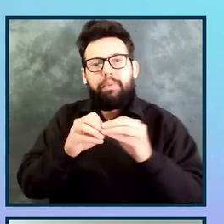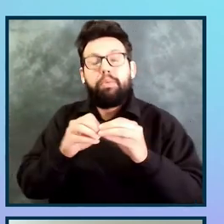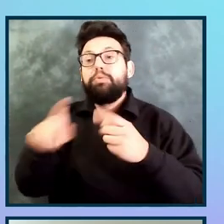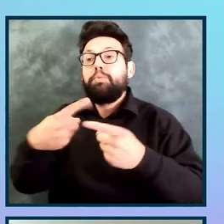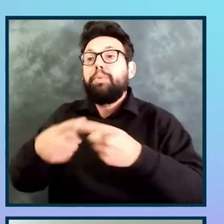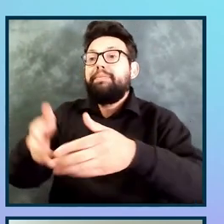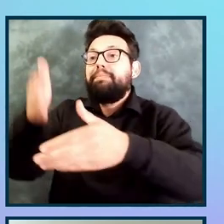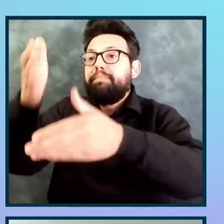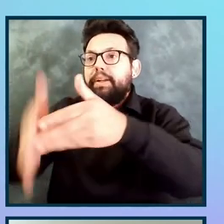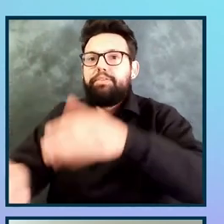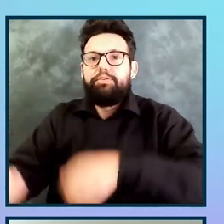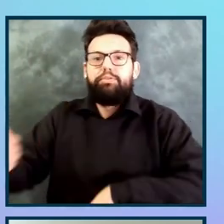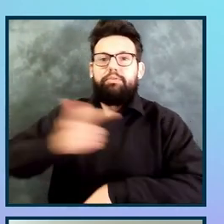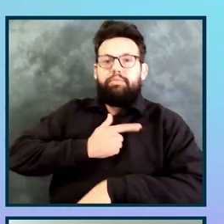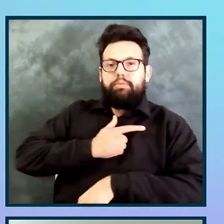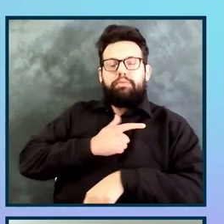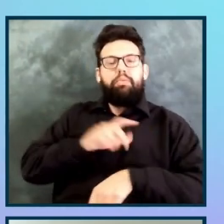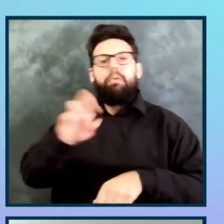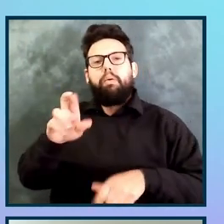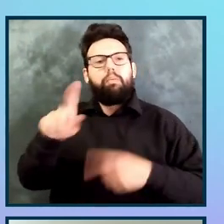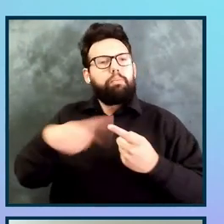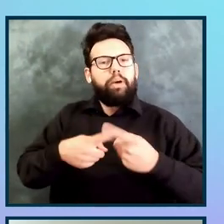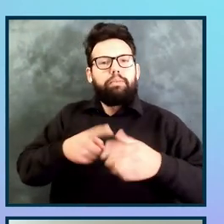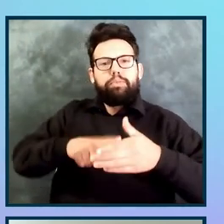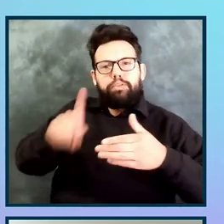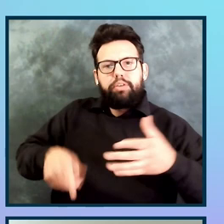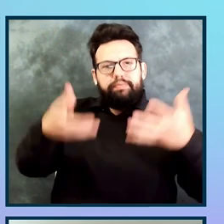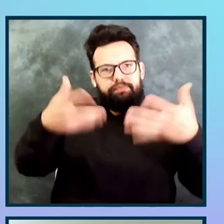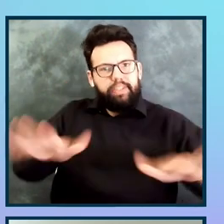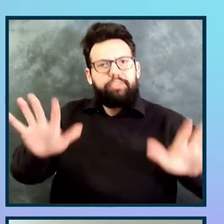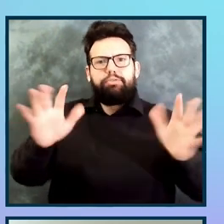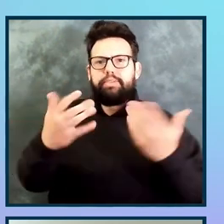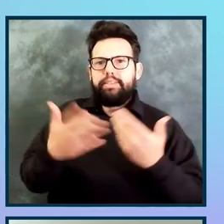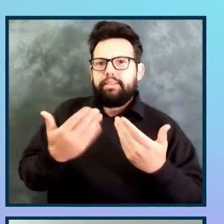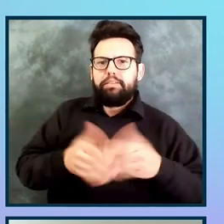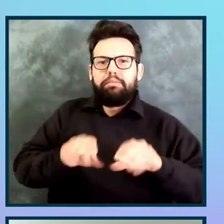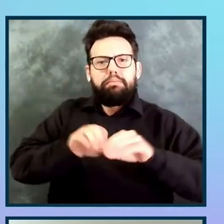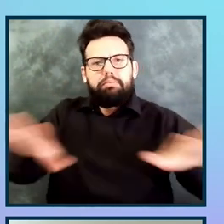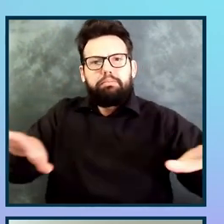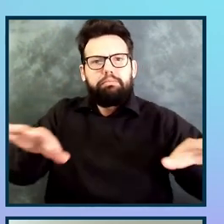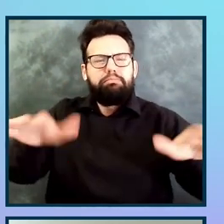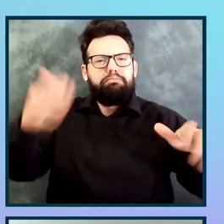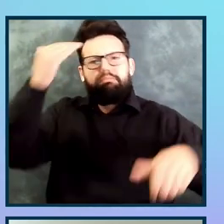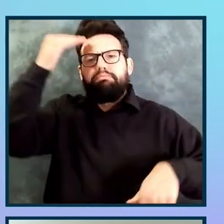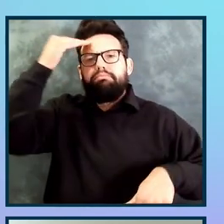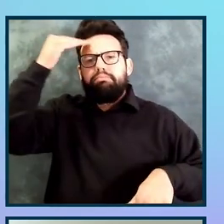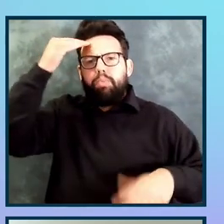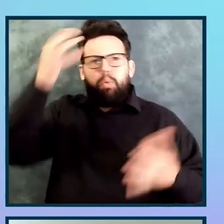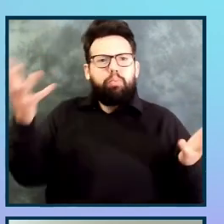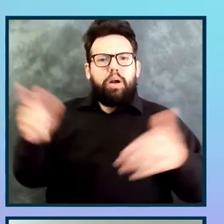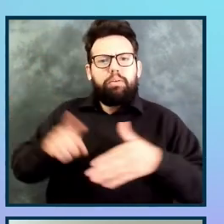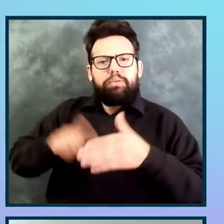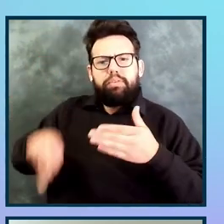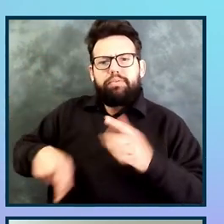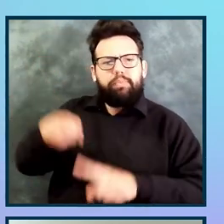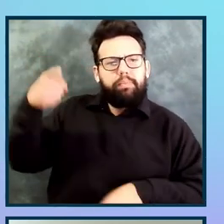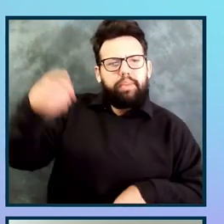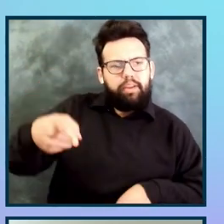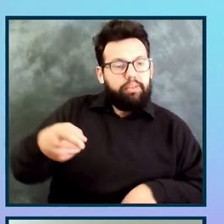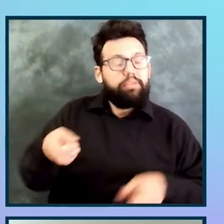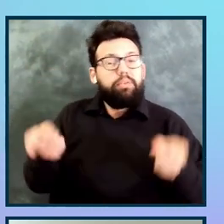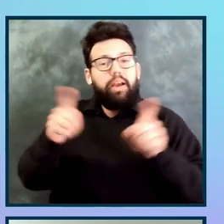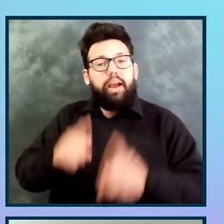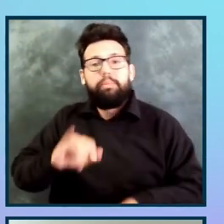was aware that, okay, these are the final results. We know everything we need to be aware of. It worked really well. So in July 2021,